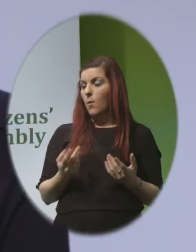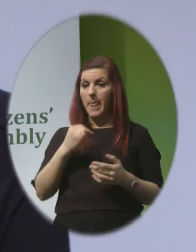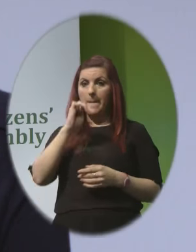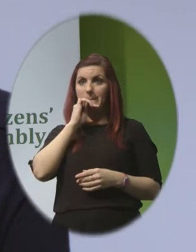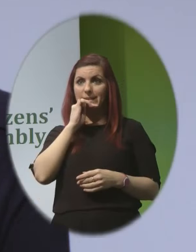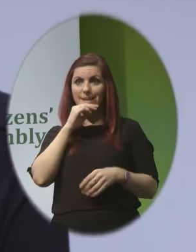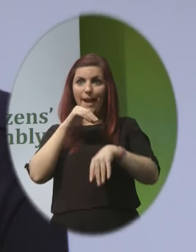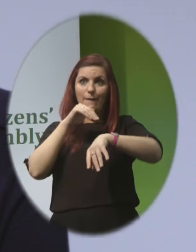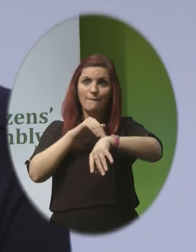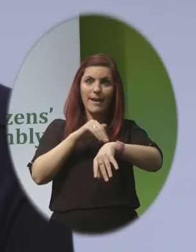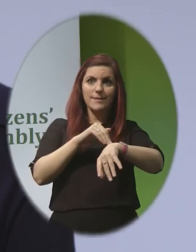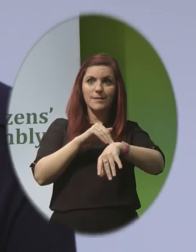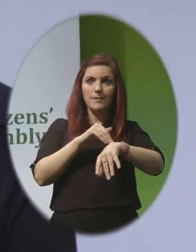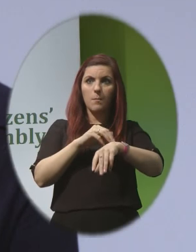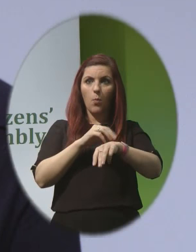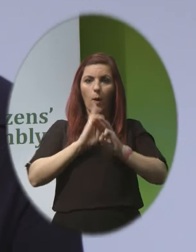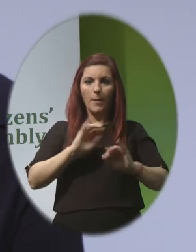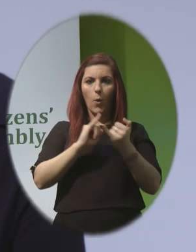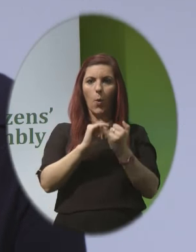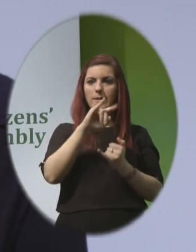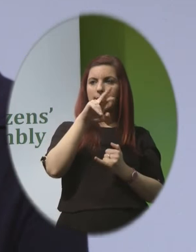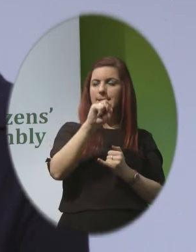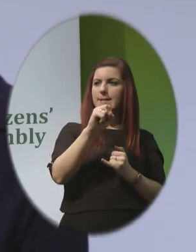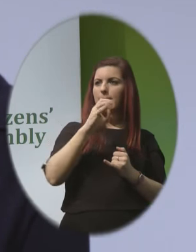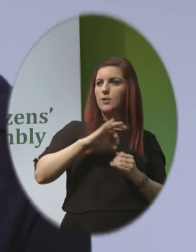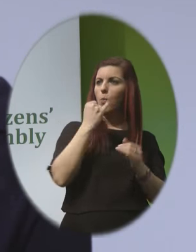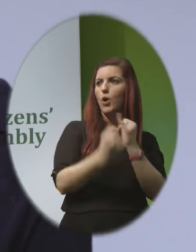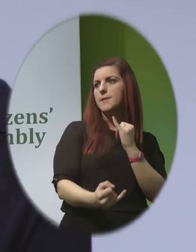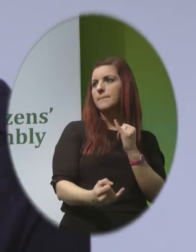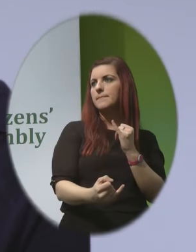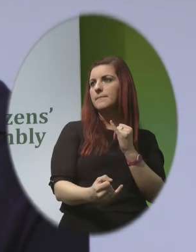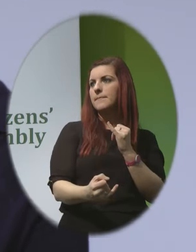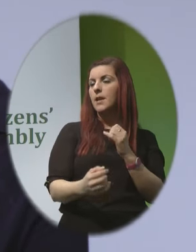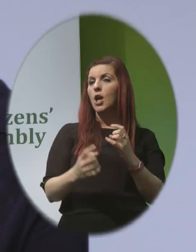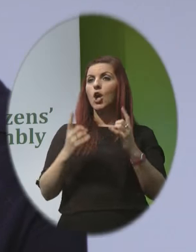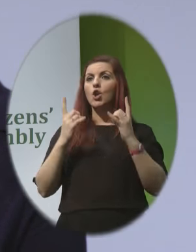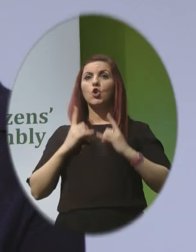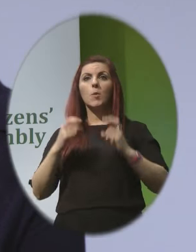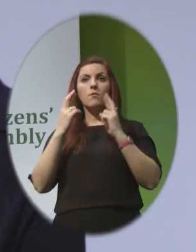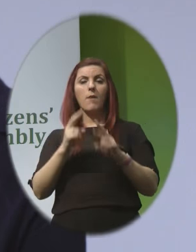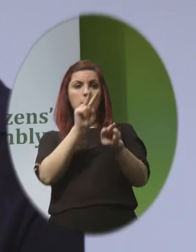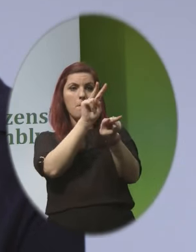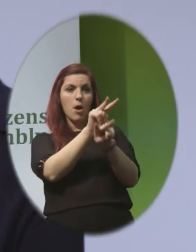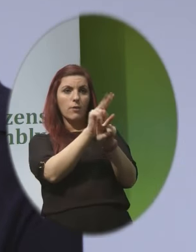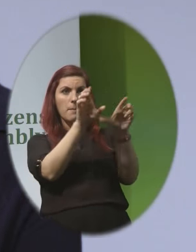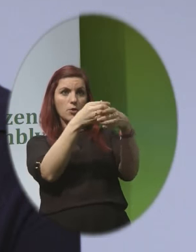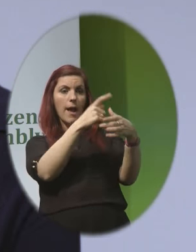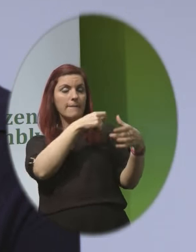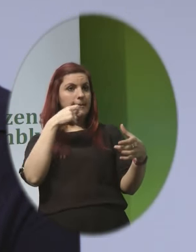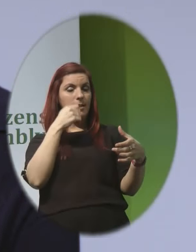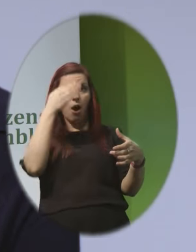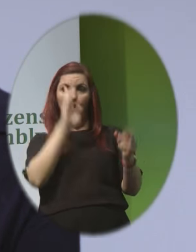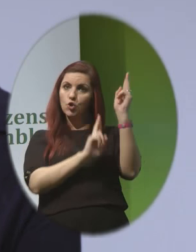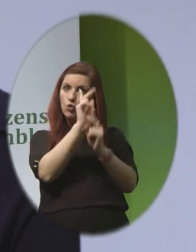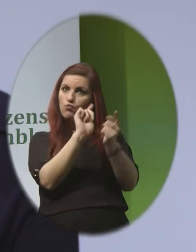affects disadvantaged women unsurprisingly human rights expert monitoring bodies have called for a form of Ireland's abortion